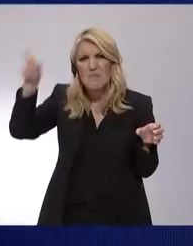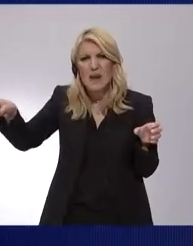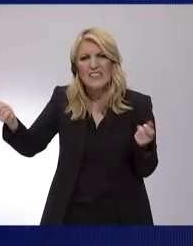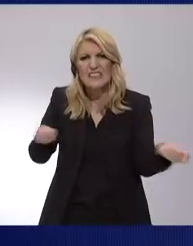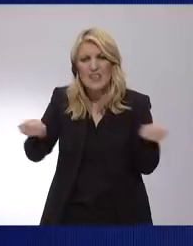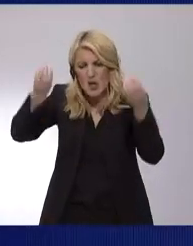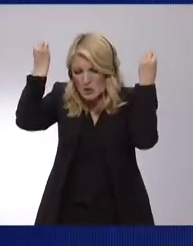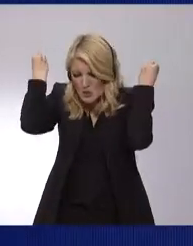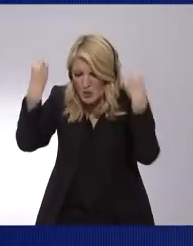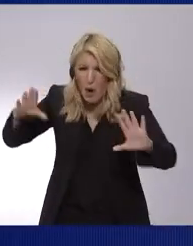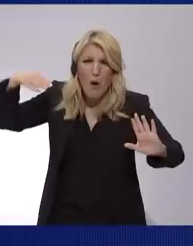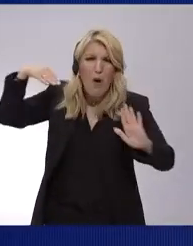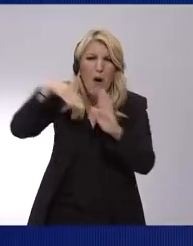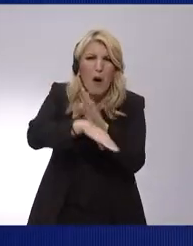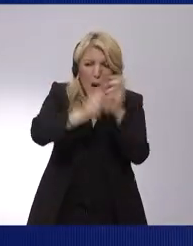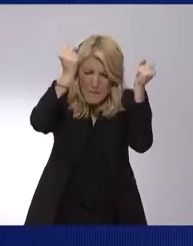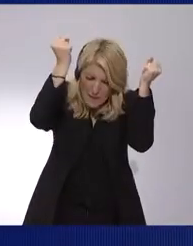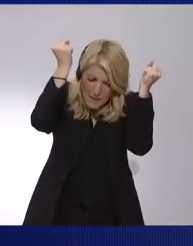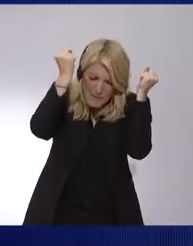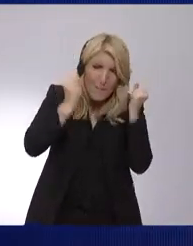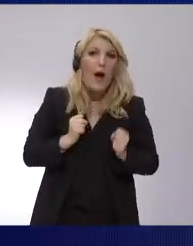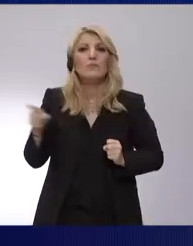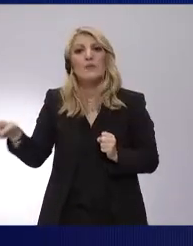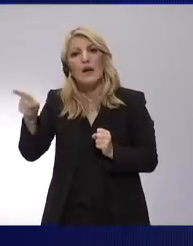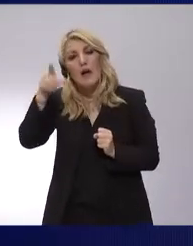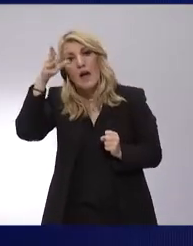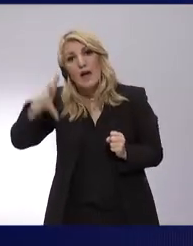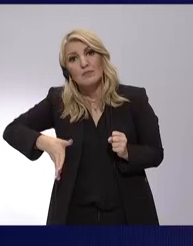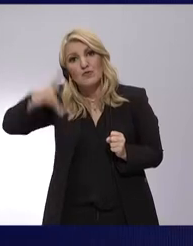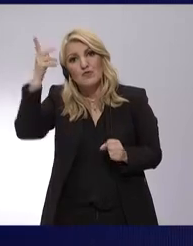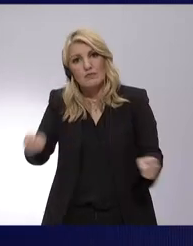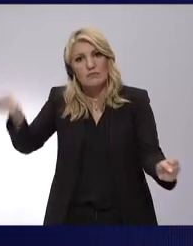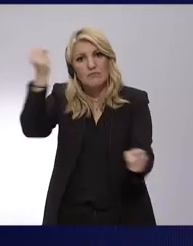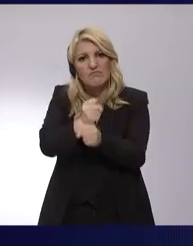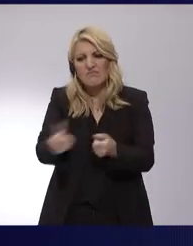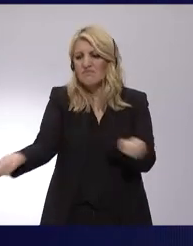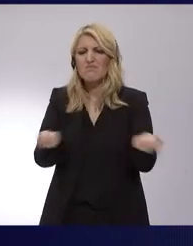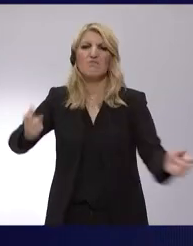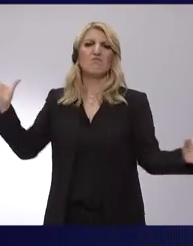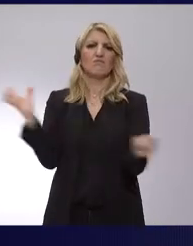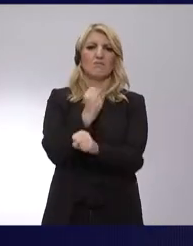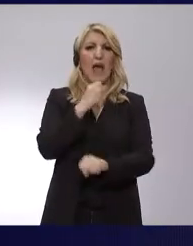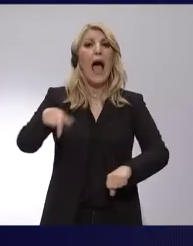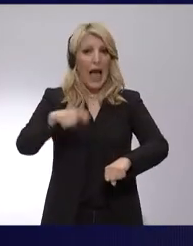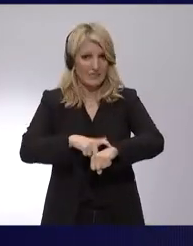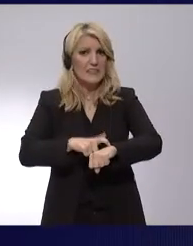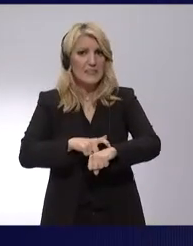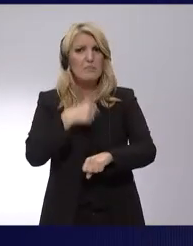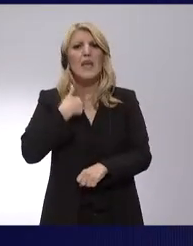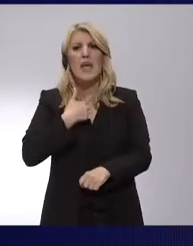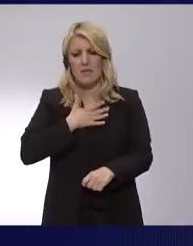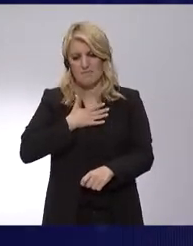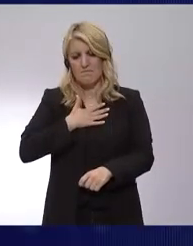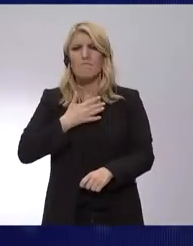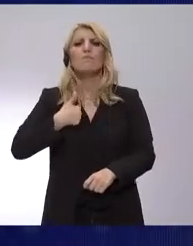Germany is now in a stagnation. The economy is in a stagnation under the left-wing government in Berlin.